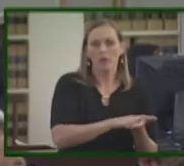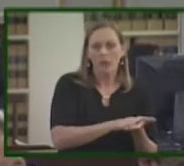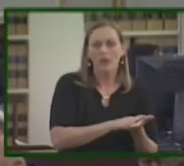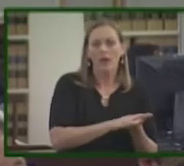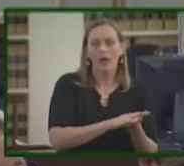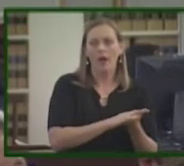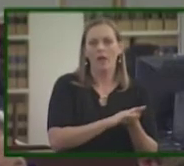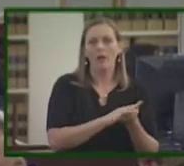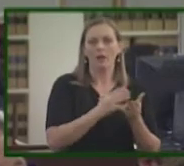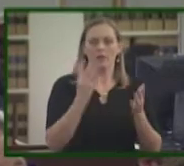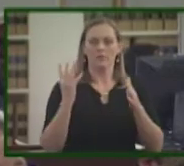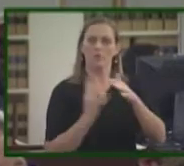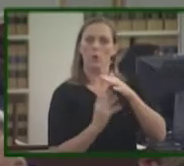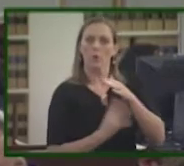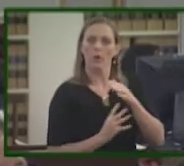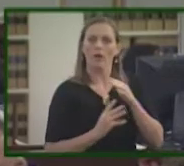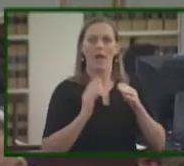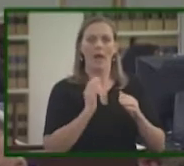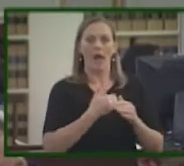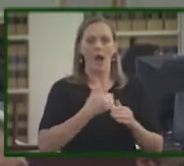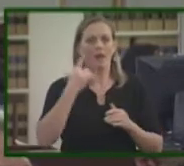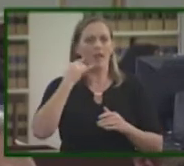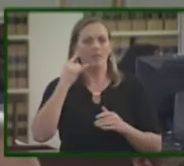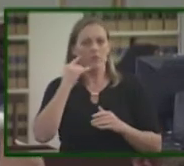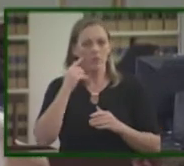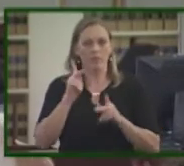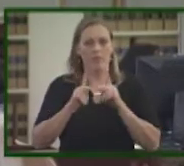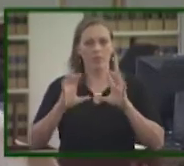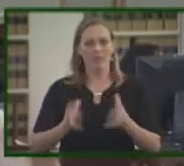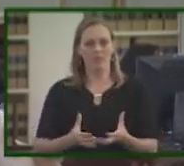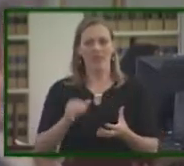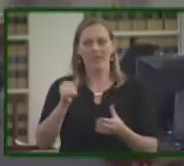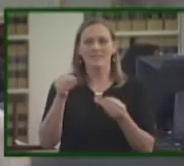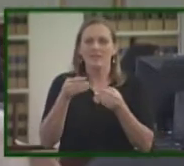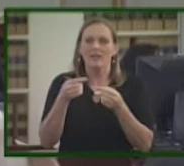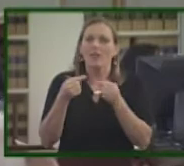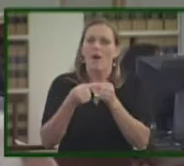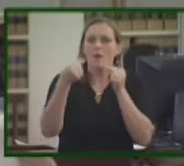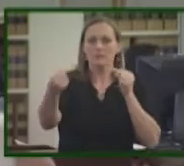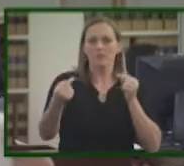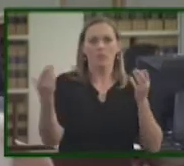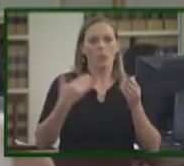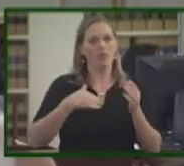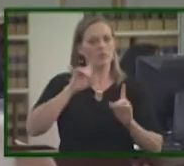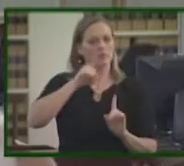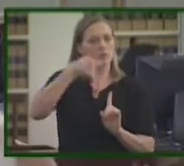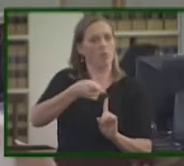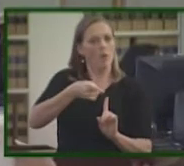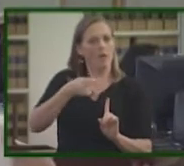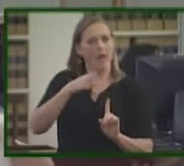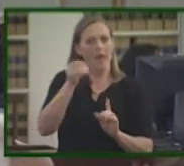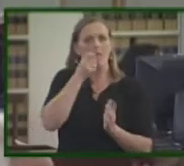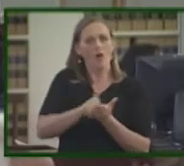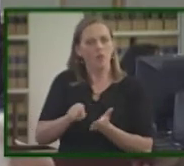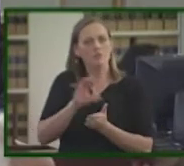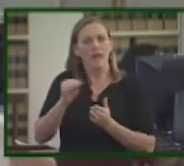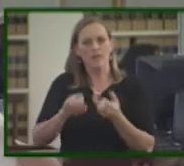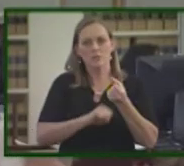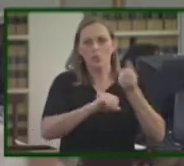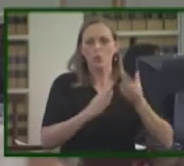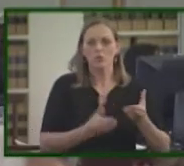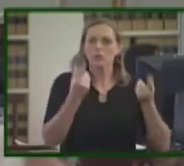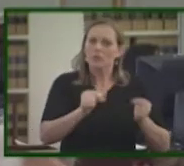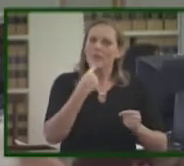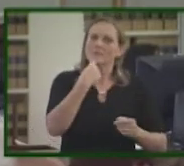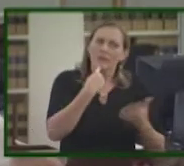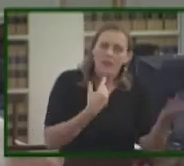in our California population, which is in fact the exact opposite of what its authors and its supporters are